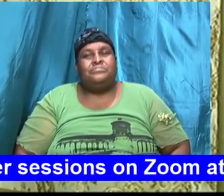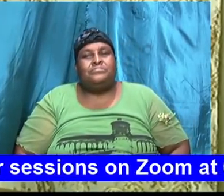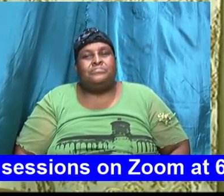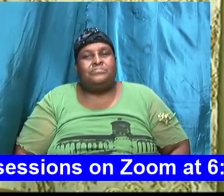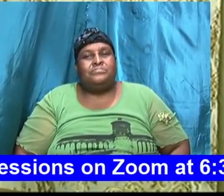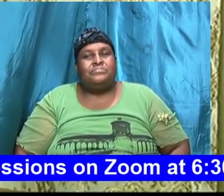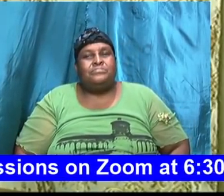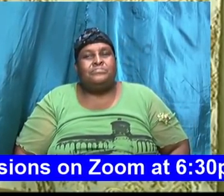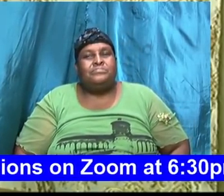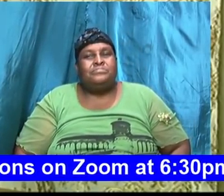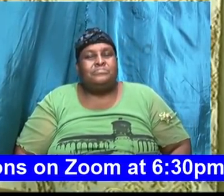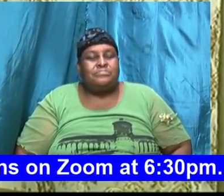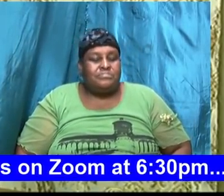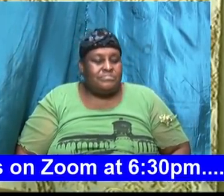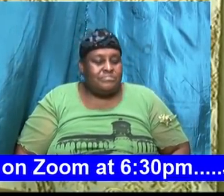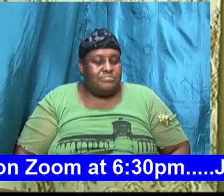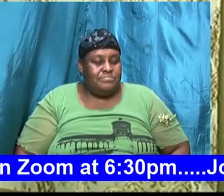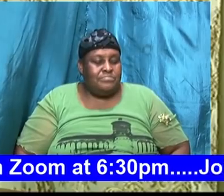brothers